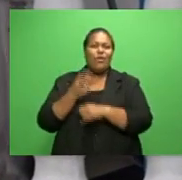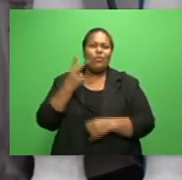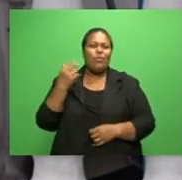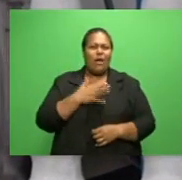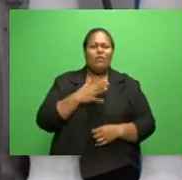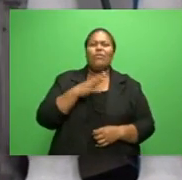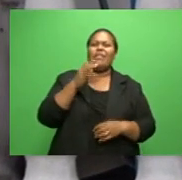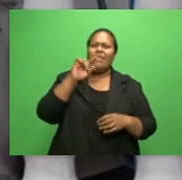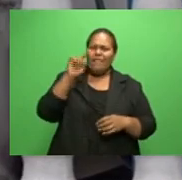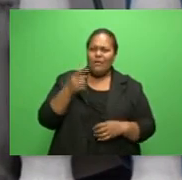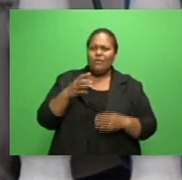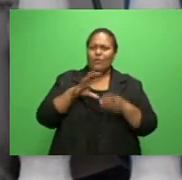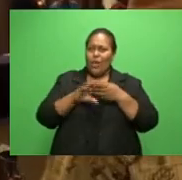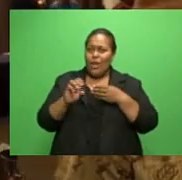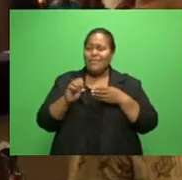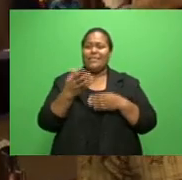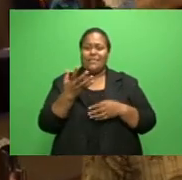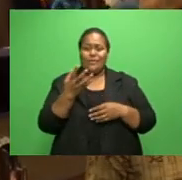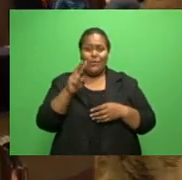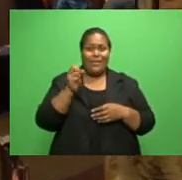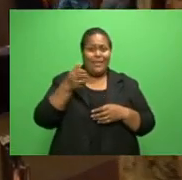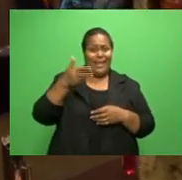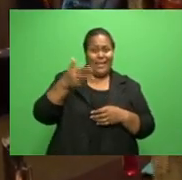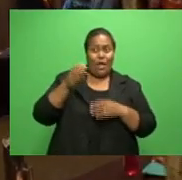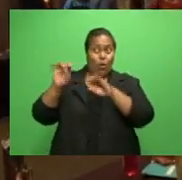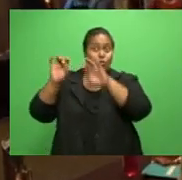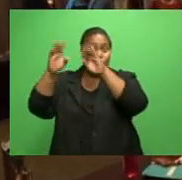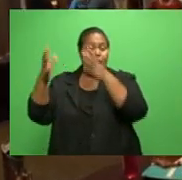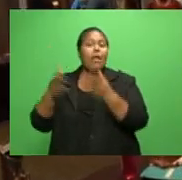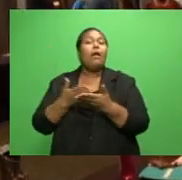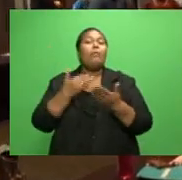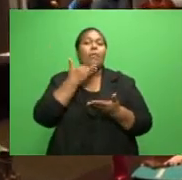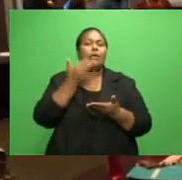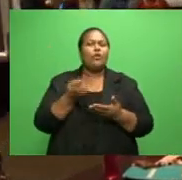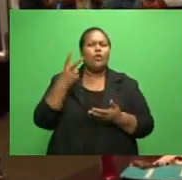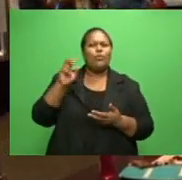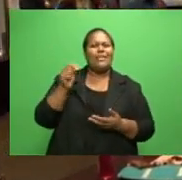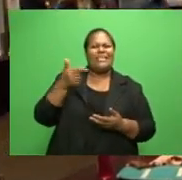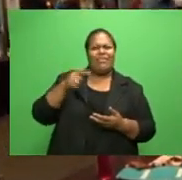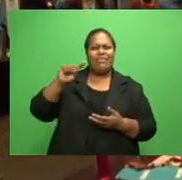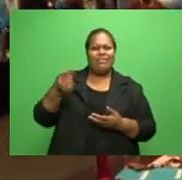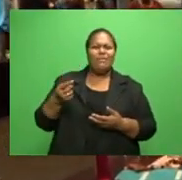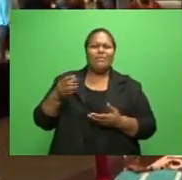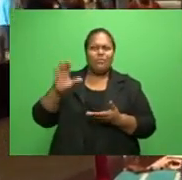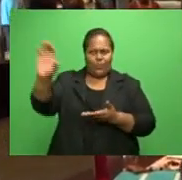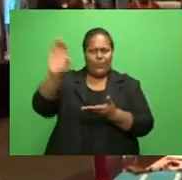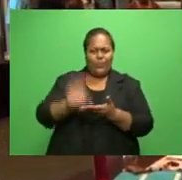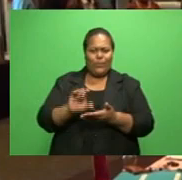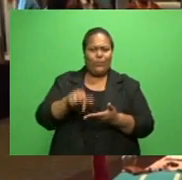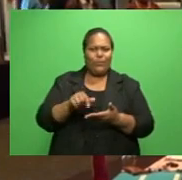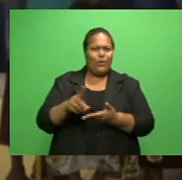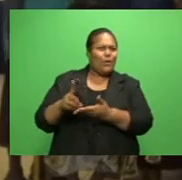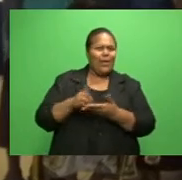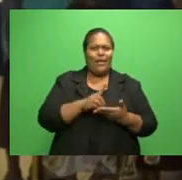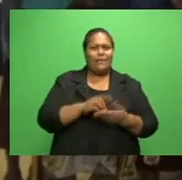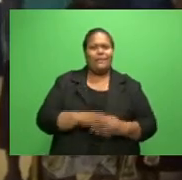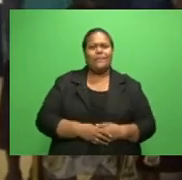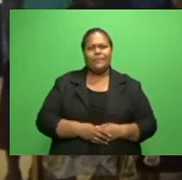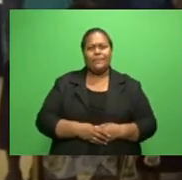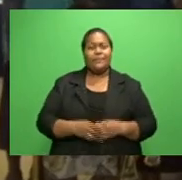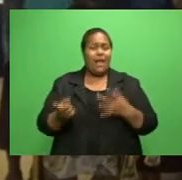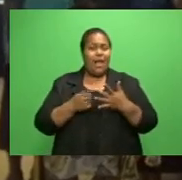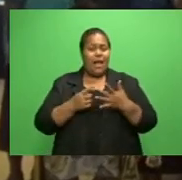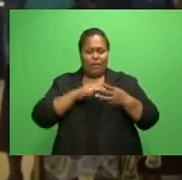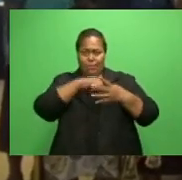in 2018, while Australian supporters donated over $27,000. Other candidates are